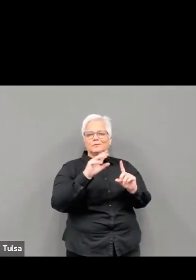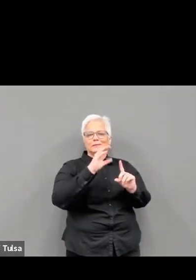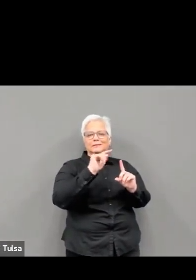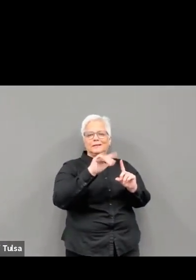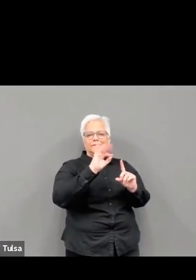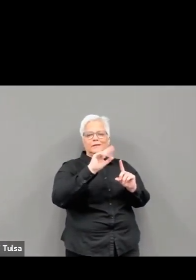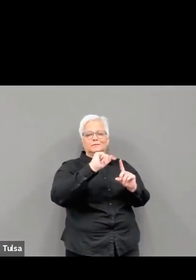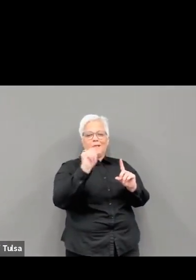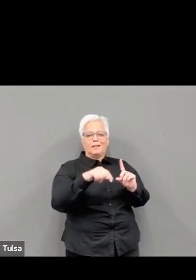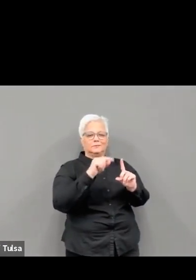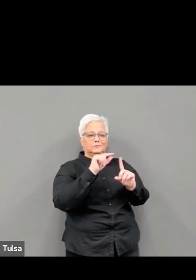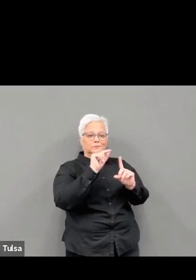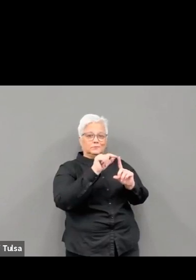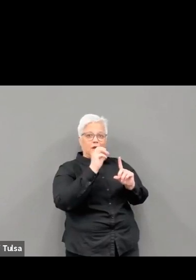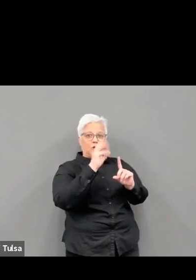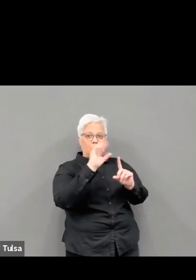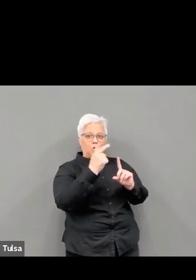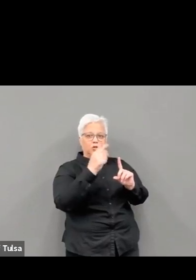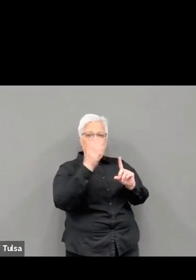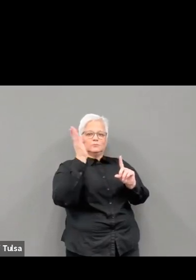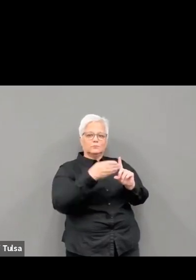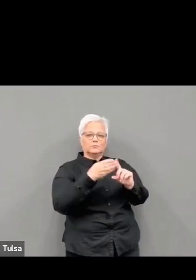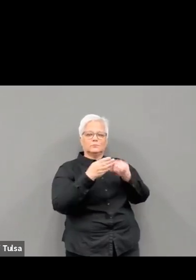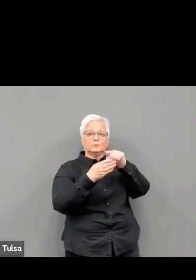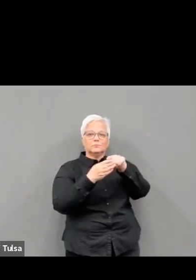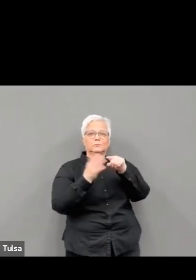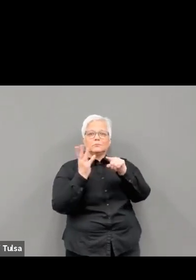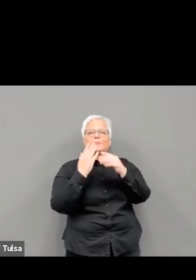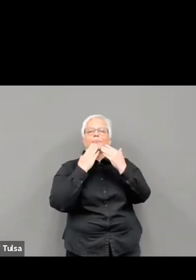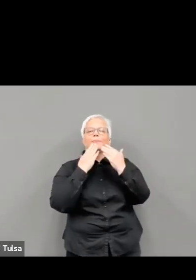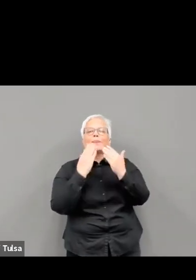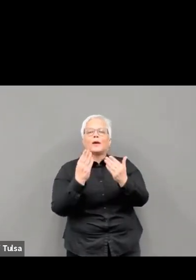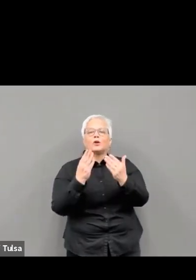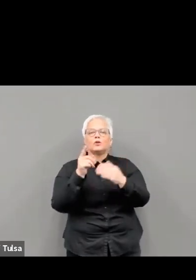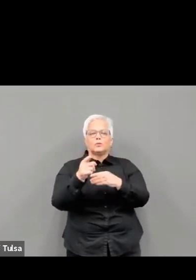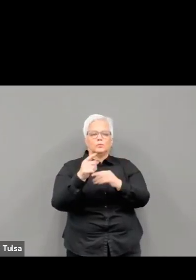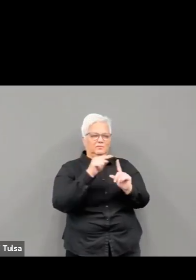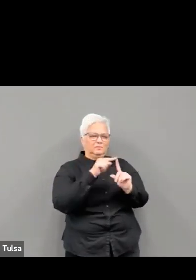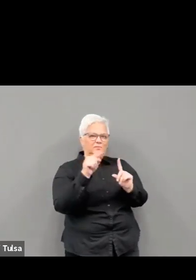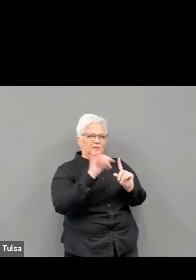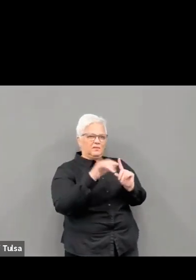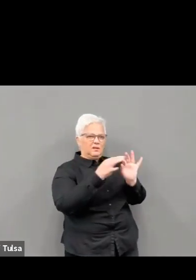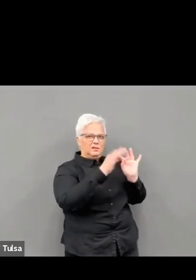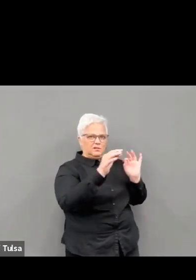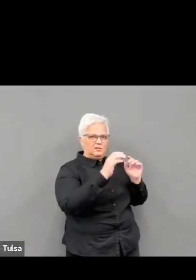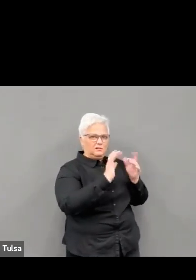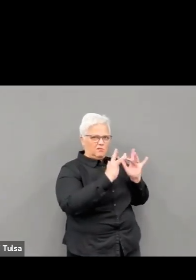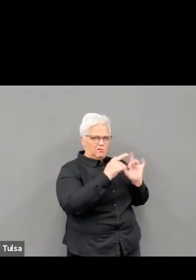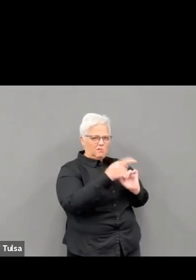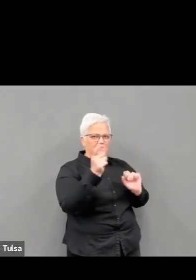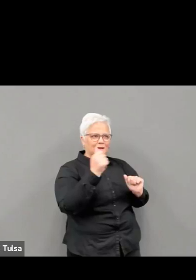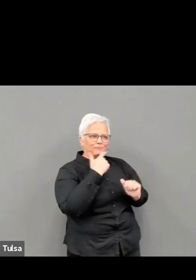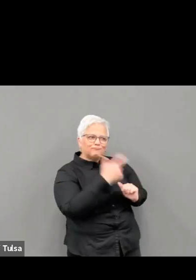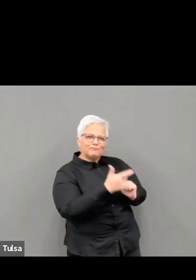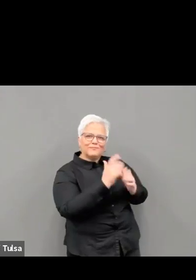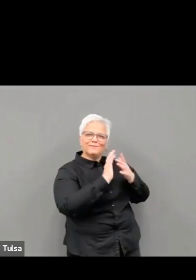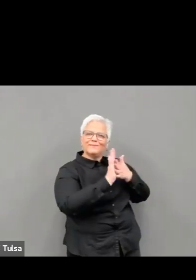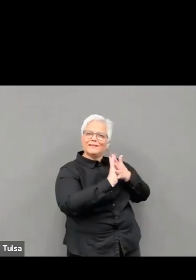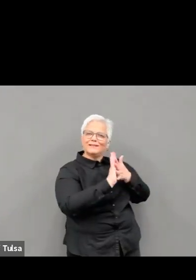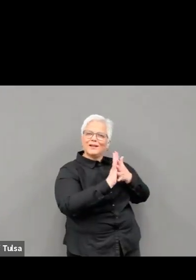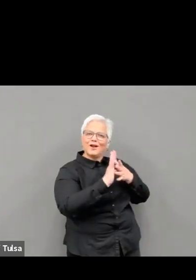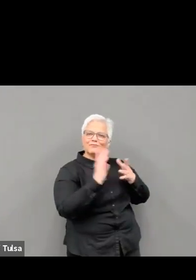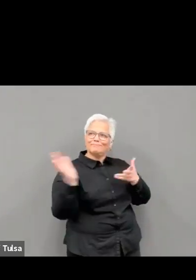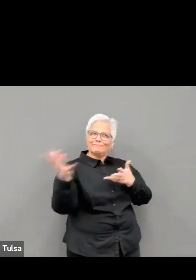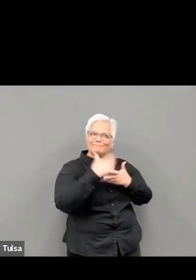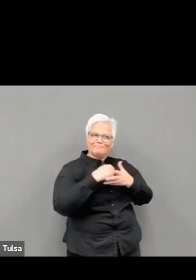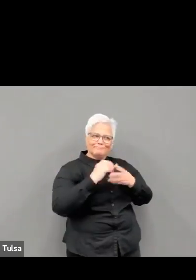As we look ahead, we can see a light at the end of the tunnel. Finally, COVID hospitalizations have